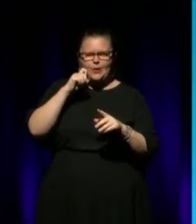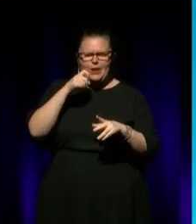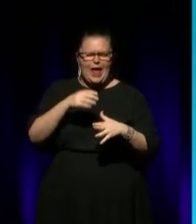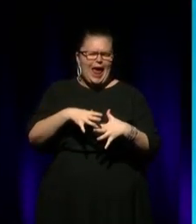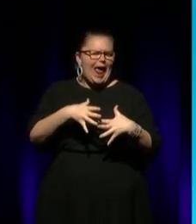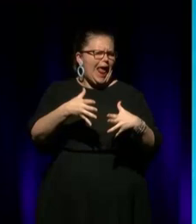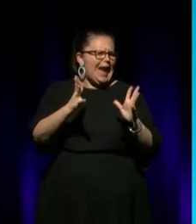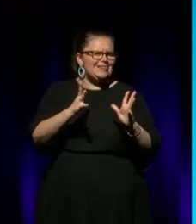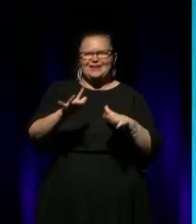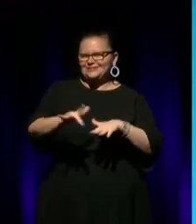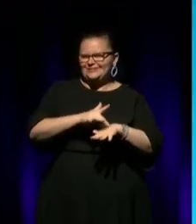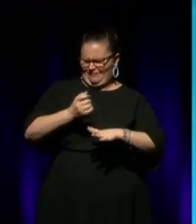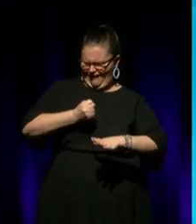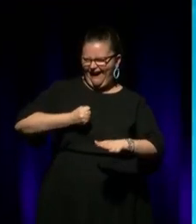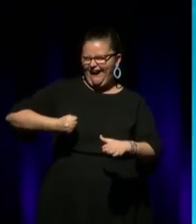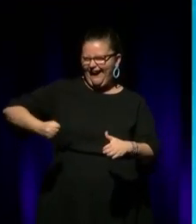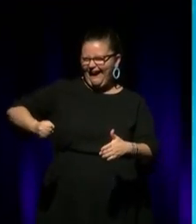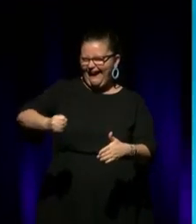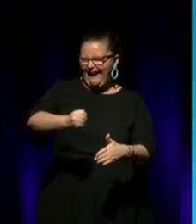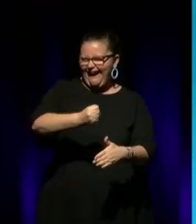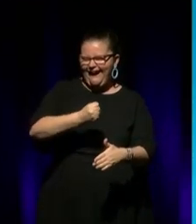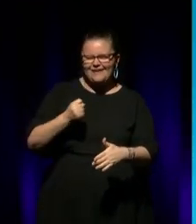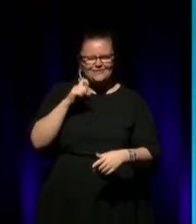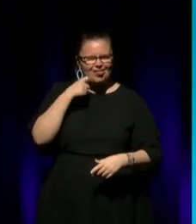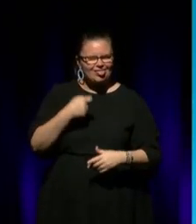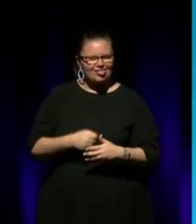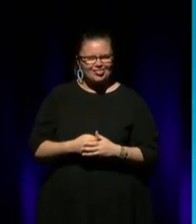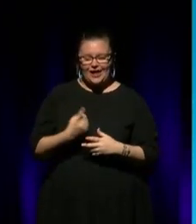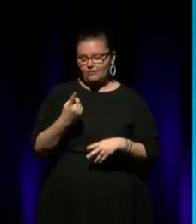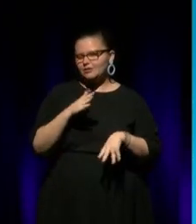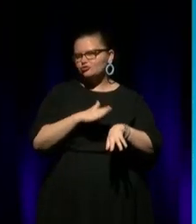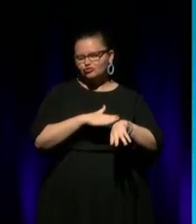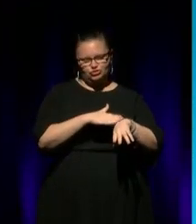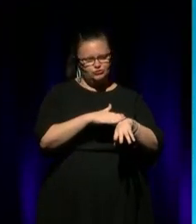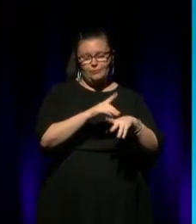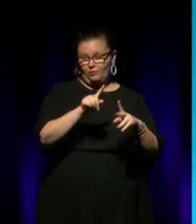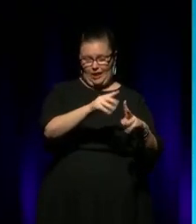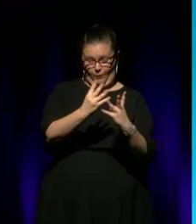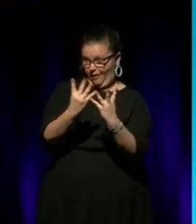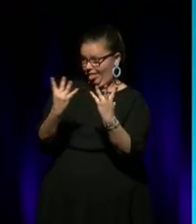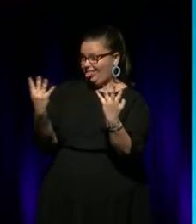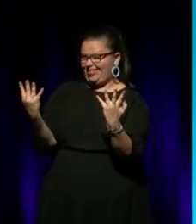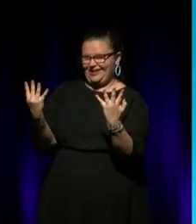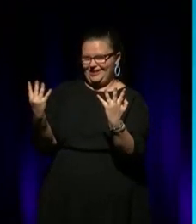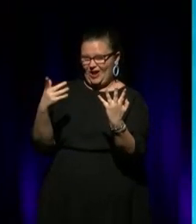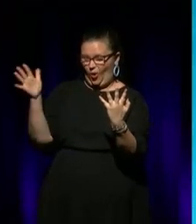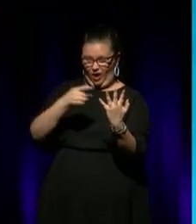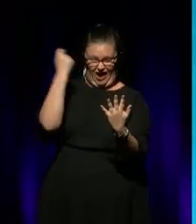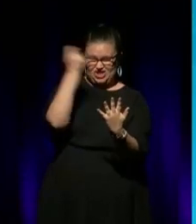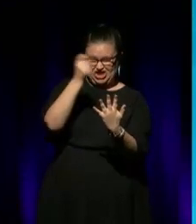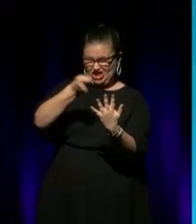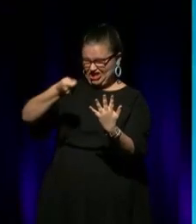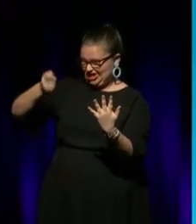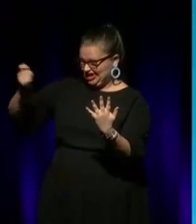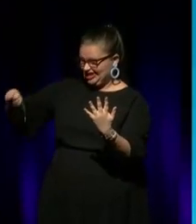entertain and he'd stir us up. And, you know, if one got in trouble, we'd all have to line up because we'd all get flogged. We used to get